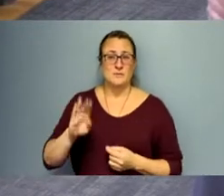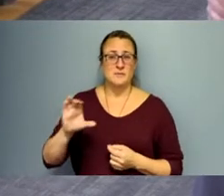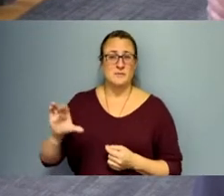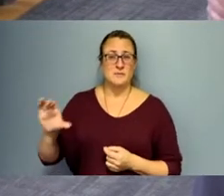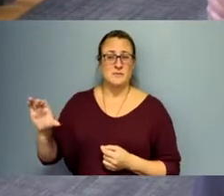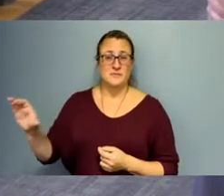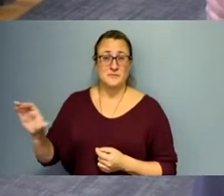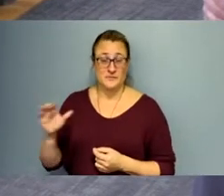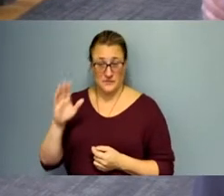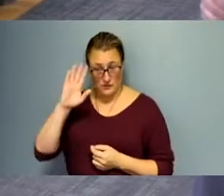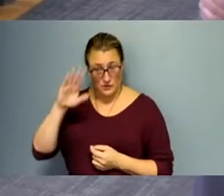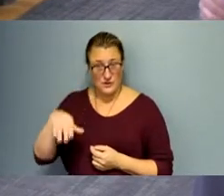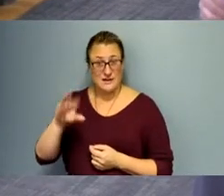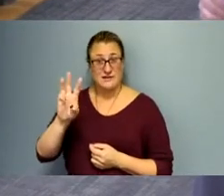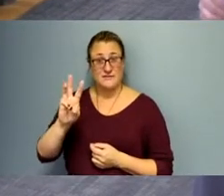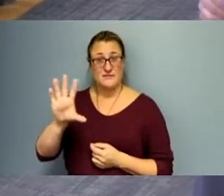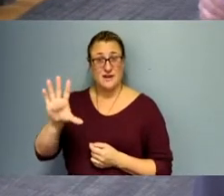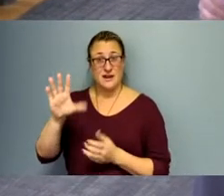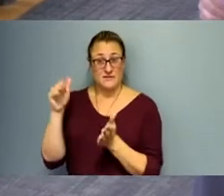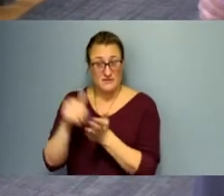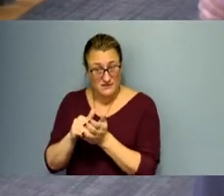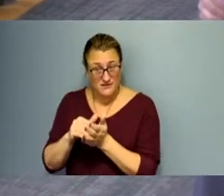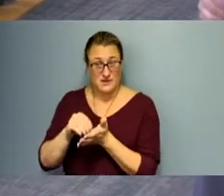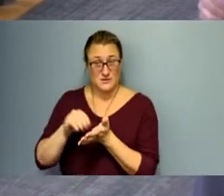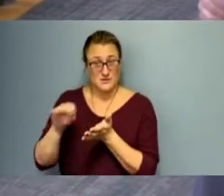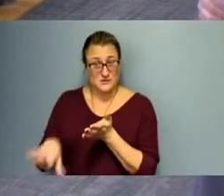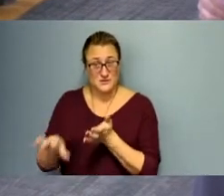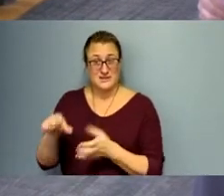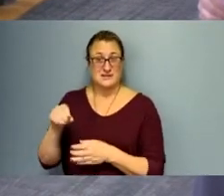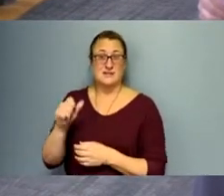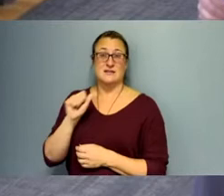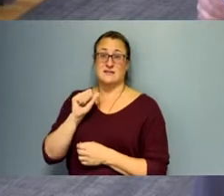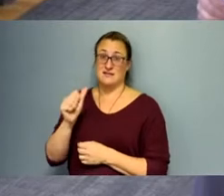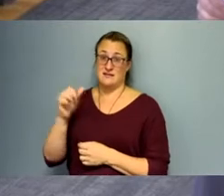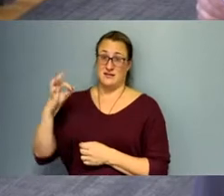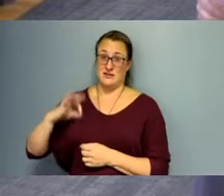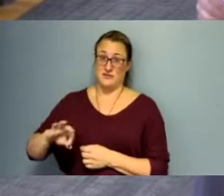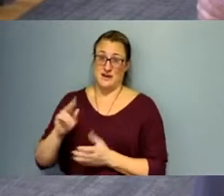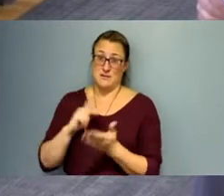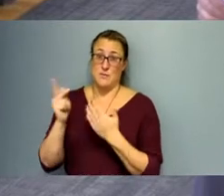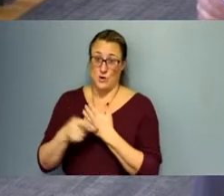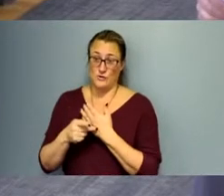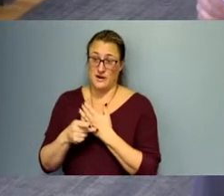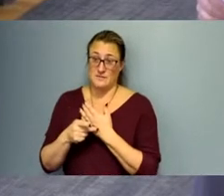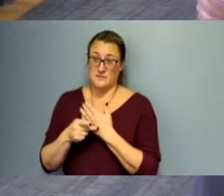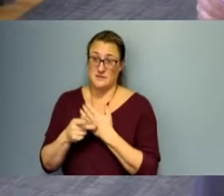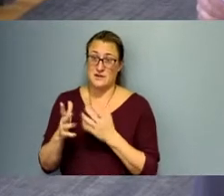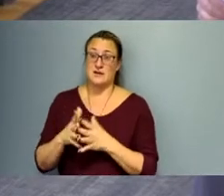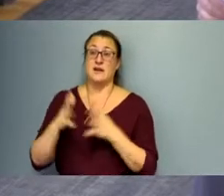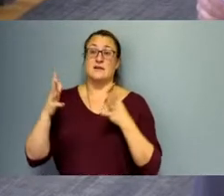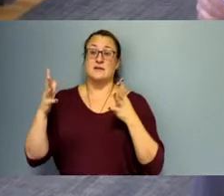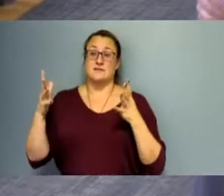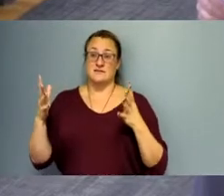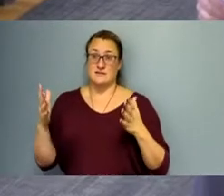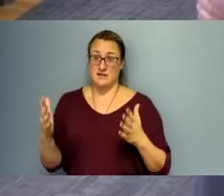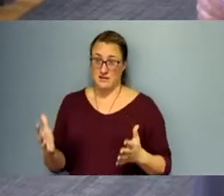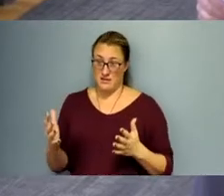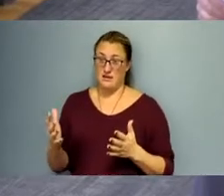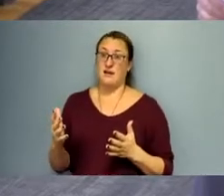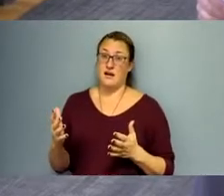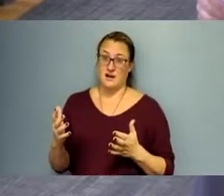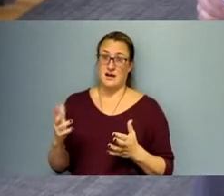,000 students who are in our non-credit programs. That's a lot. That's a lot of residents in the county of Bucks who are taking